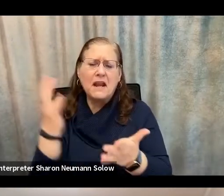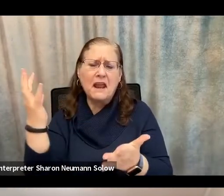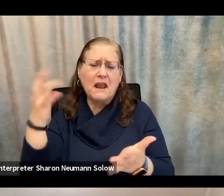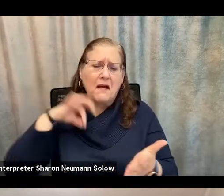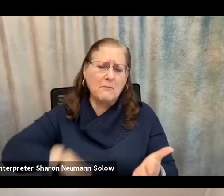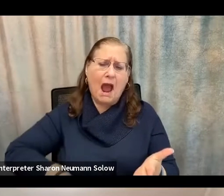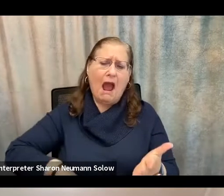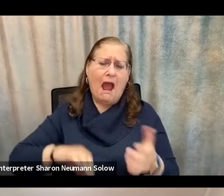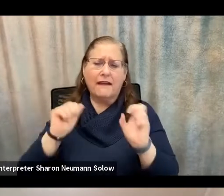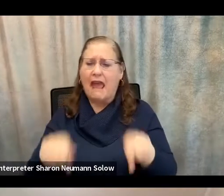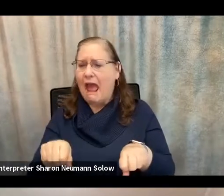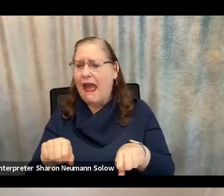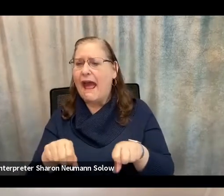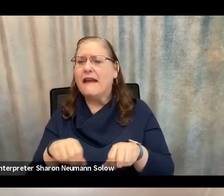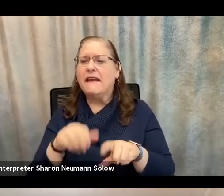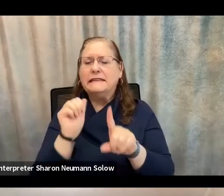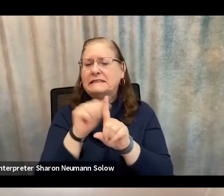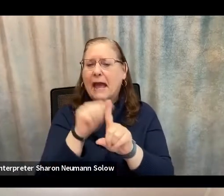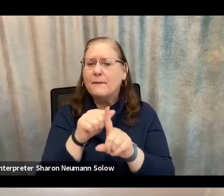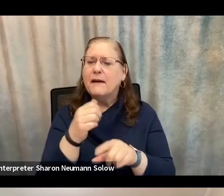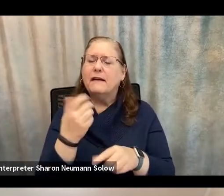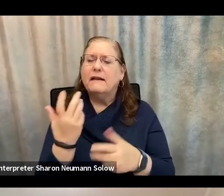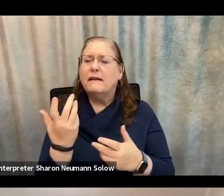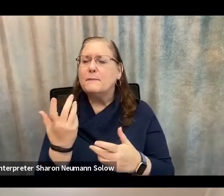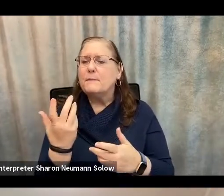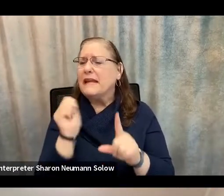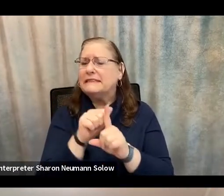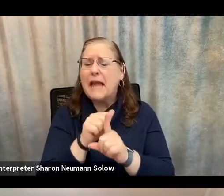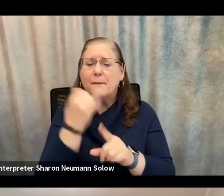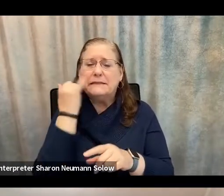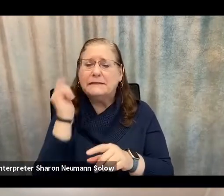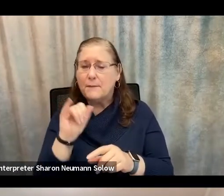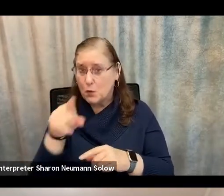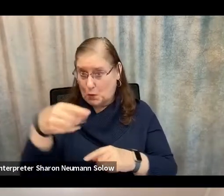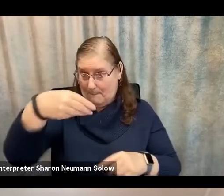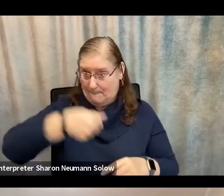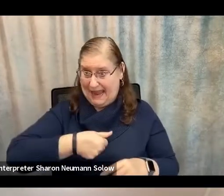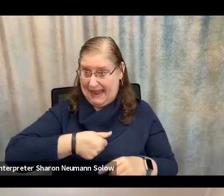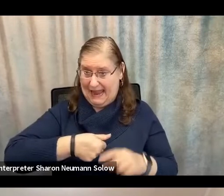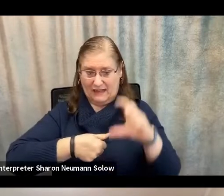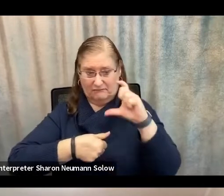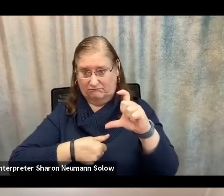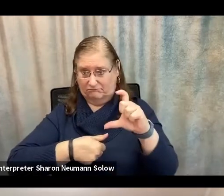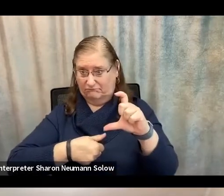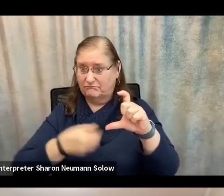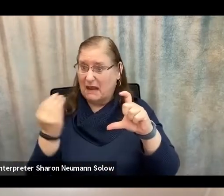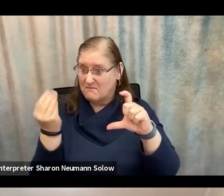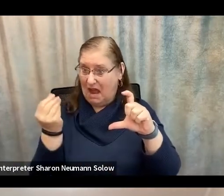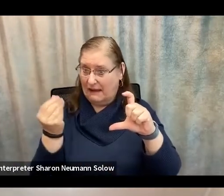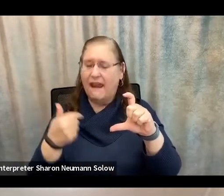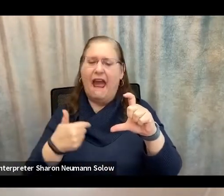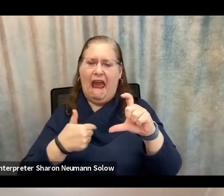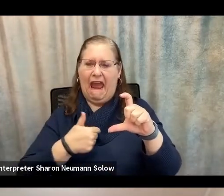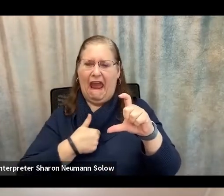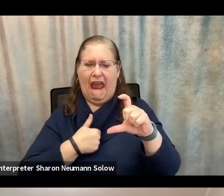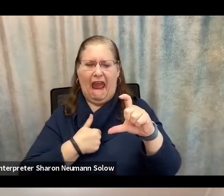scams. You know, it's the scams of here, if you pay me X amount of money, I can show you how